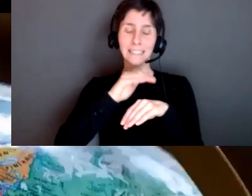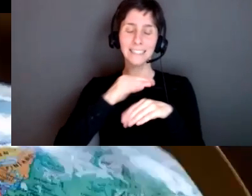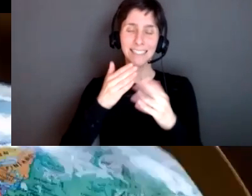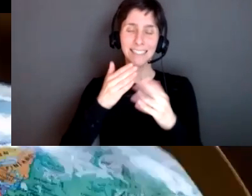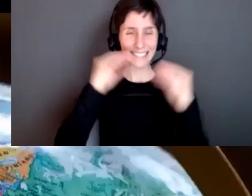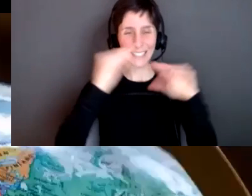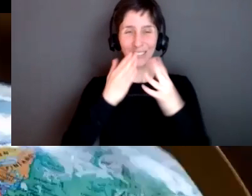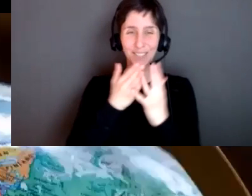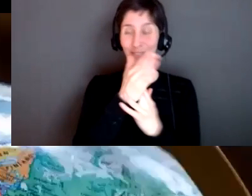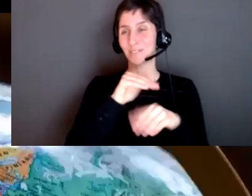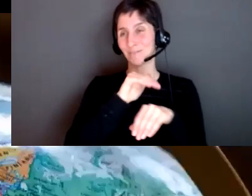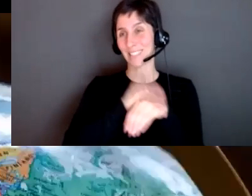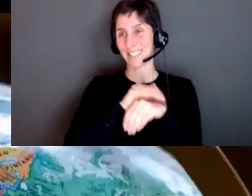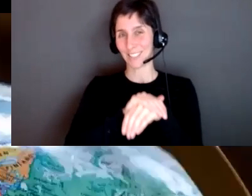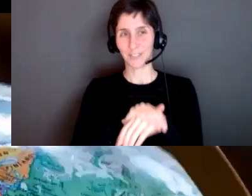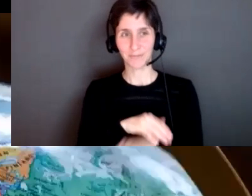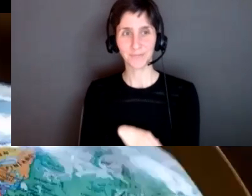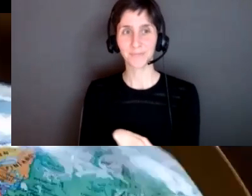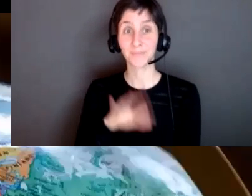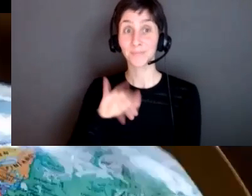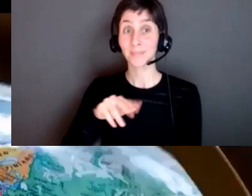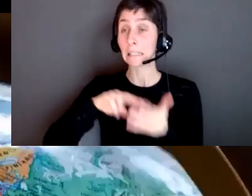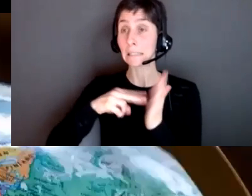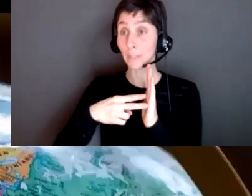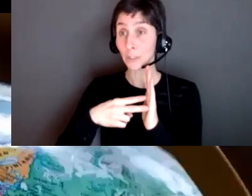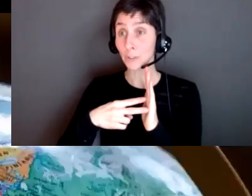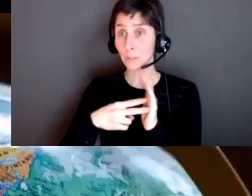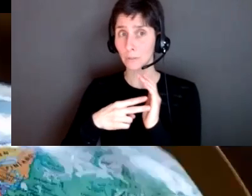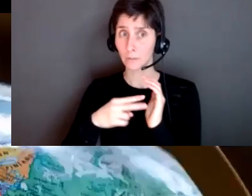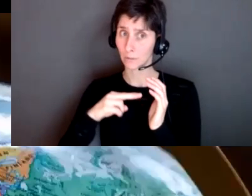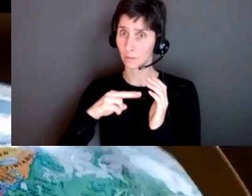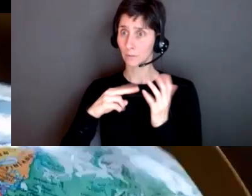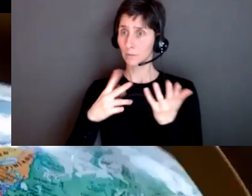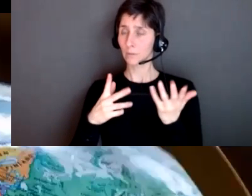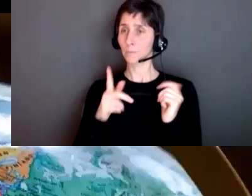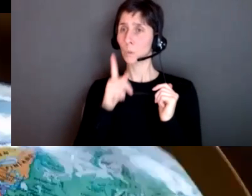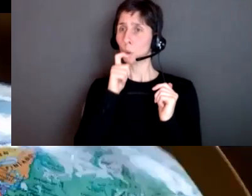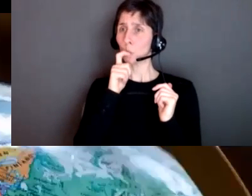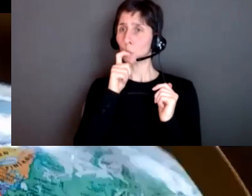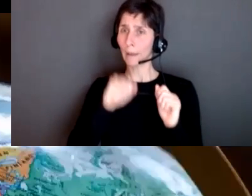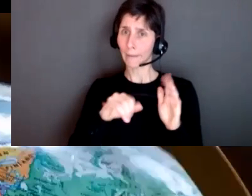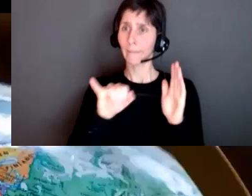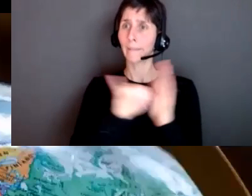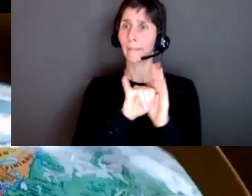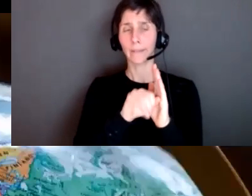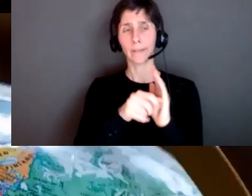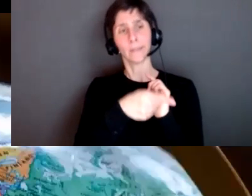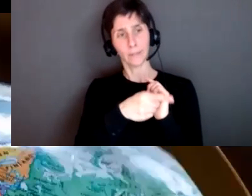so according to this definition who can we find is an english language learners